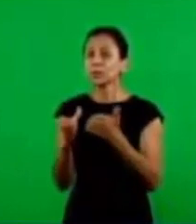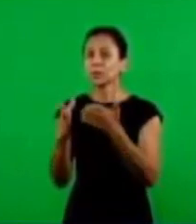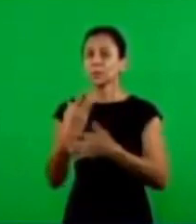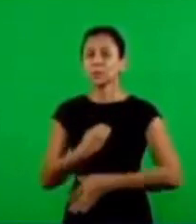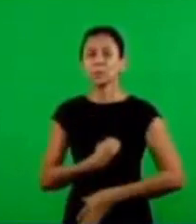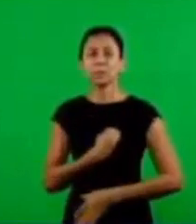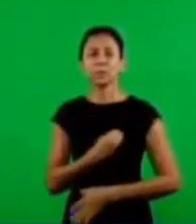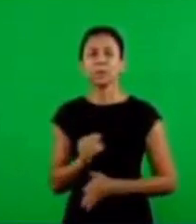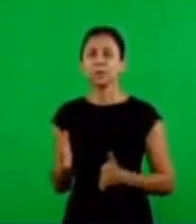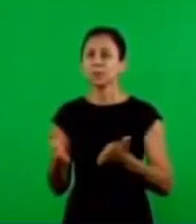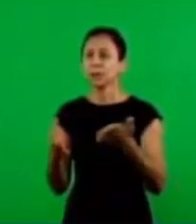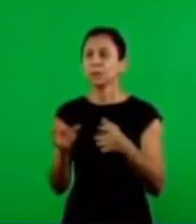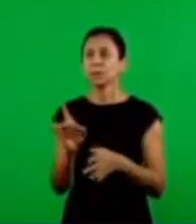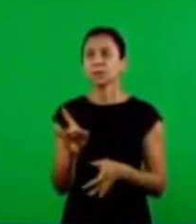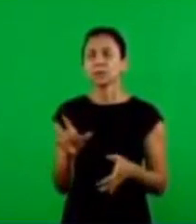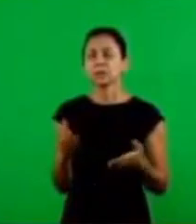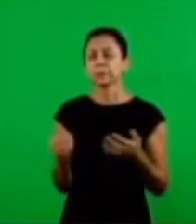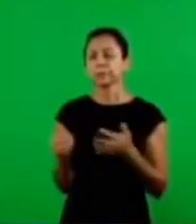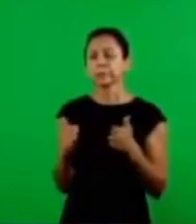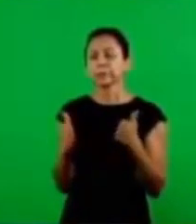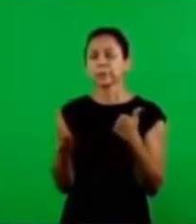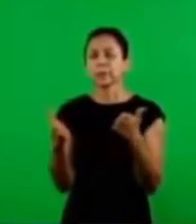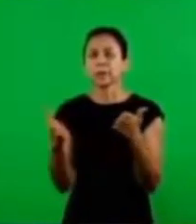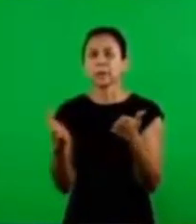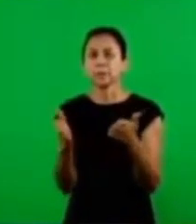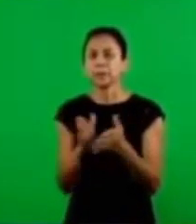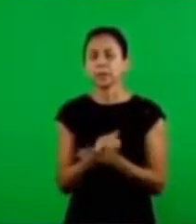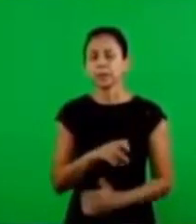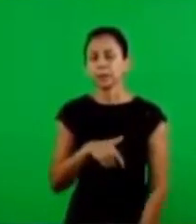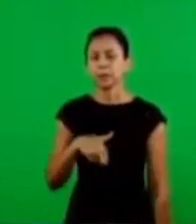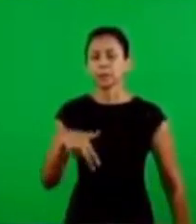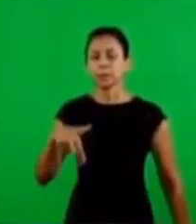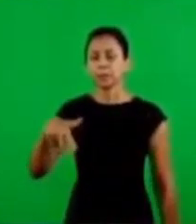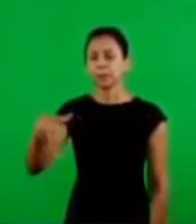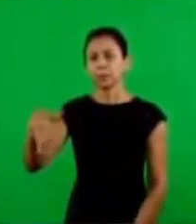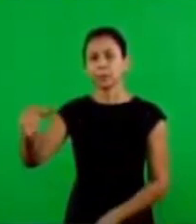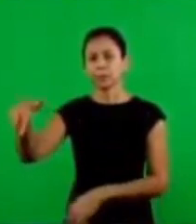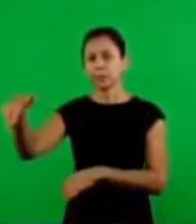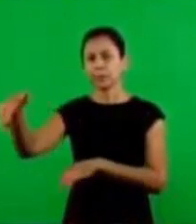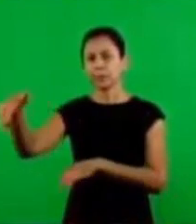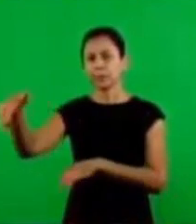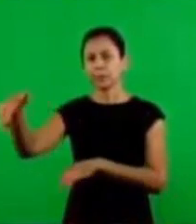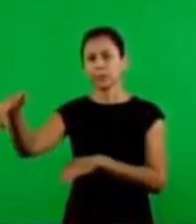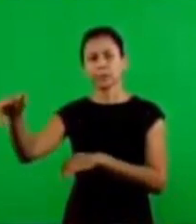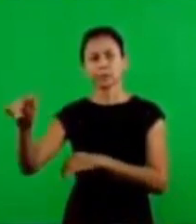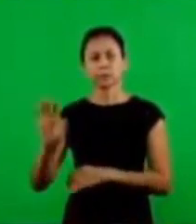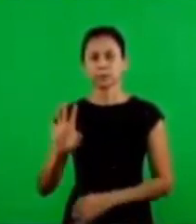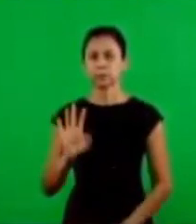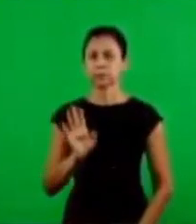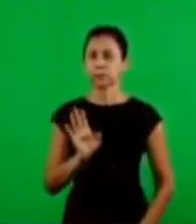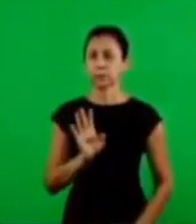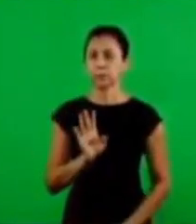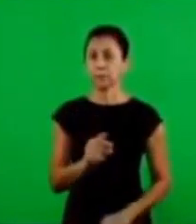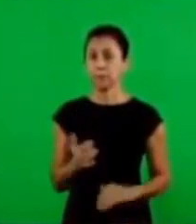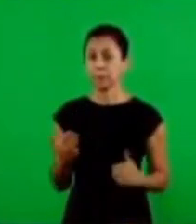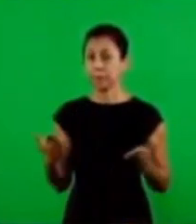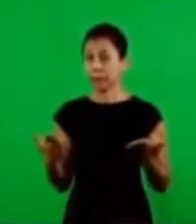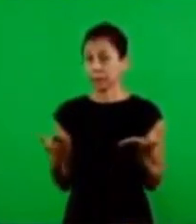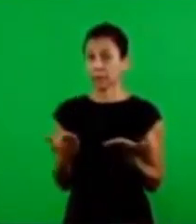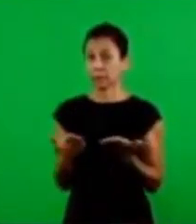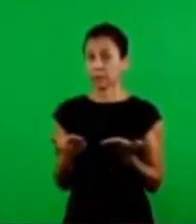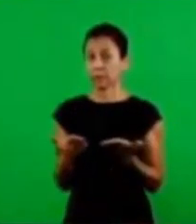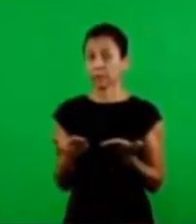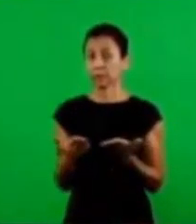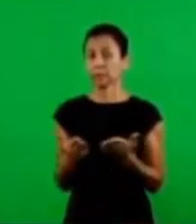and living path. It is not only a path that was in which the people were going to enter. But He